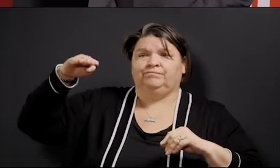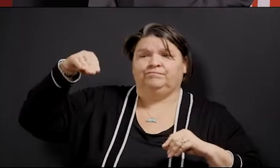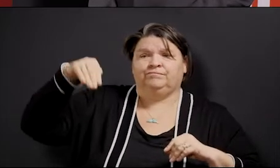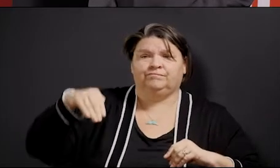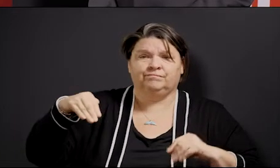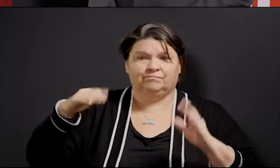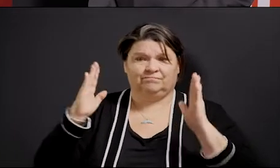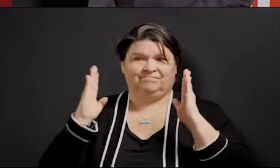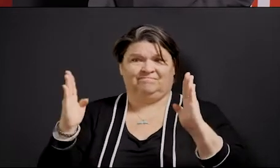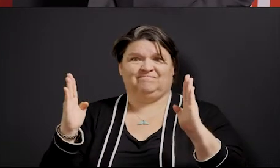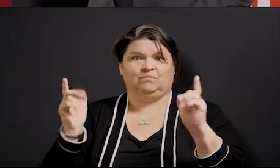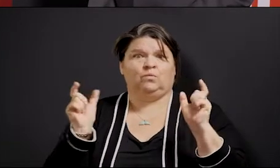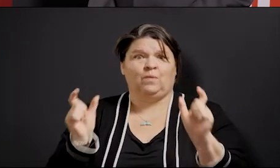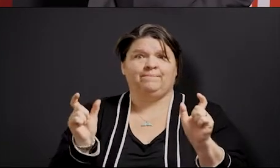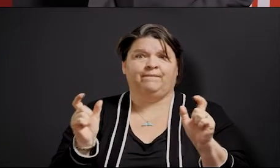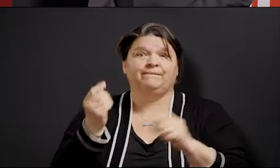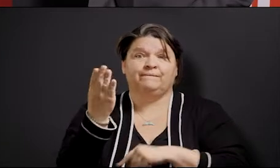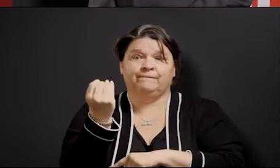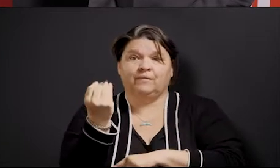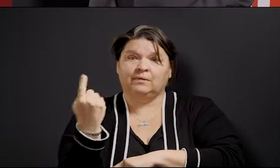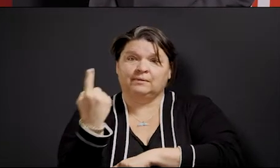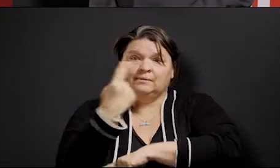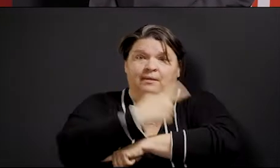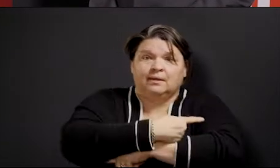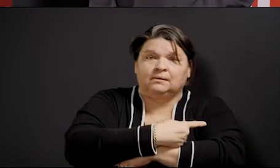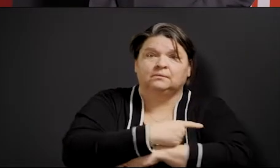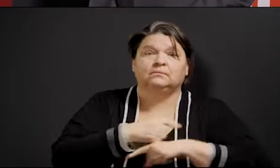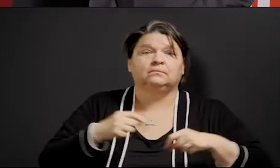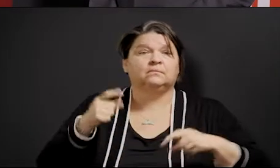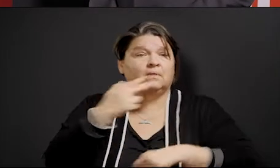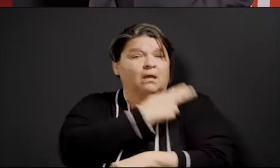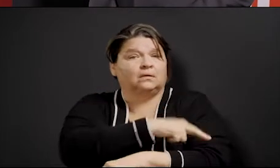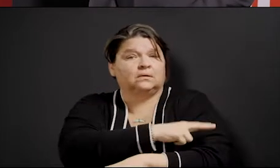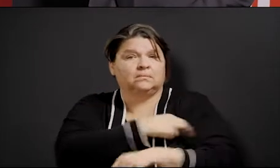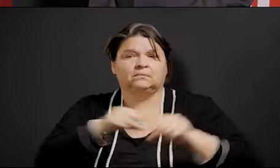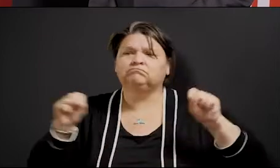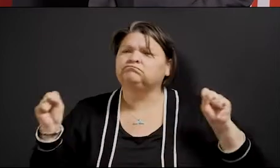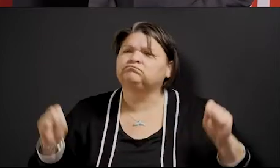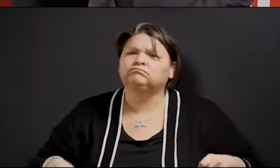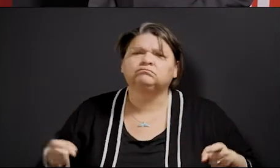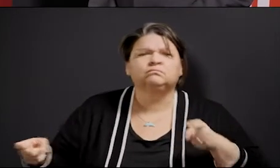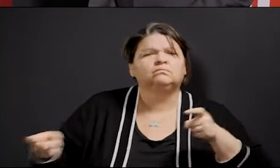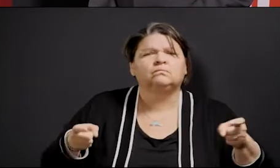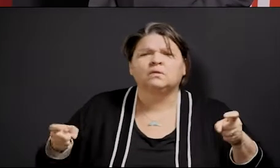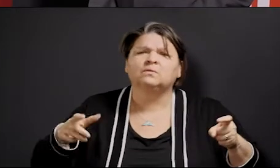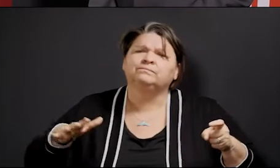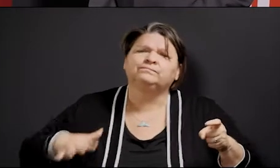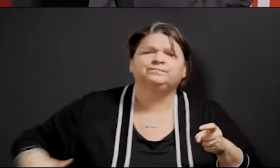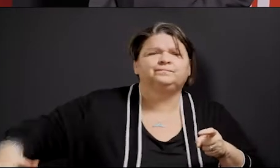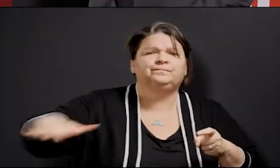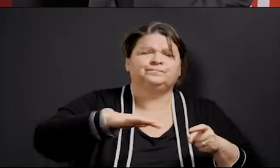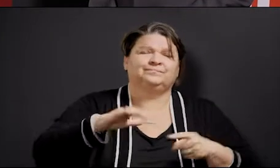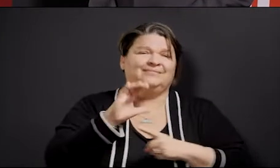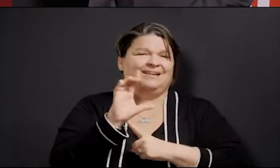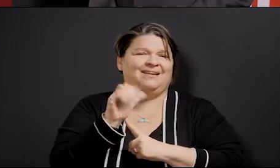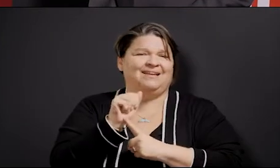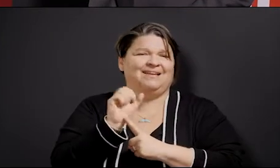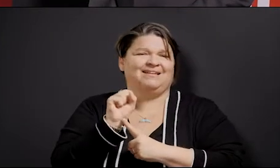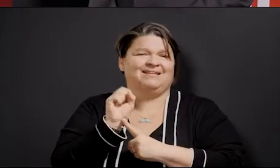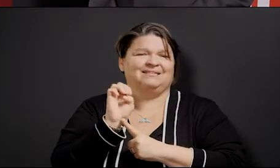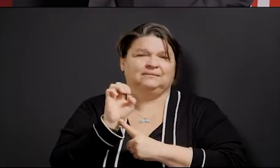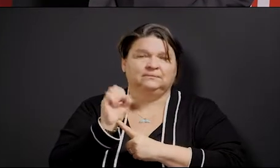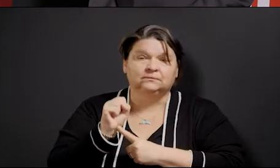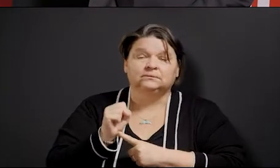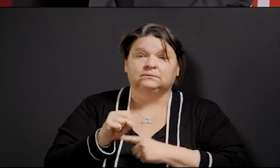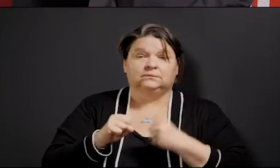respond to all cases that are out there. We know that we can meet the hospital responses, but that we're not meeting the 14